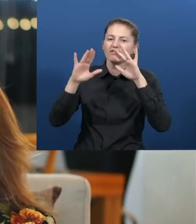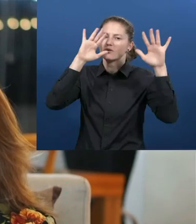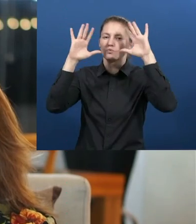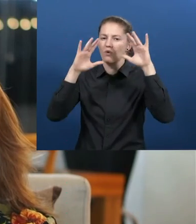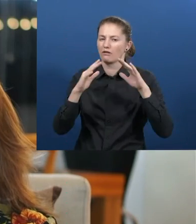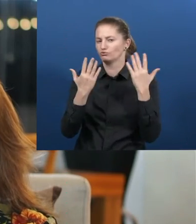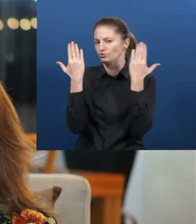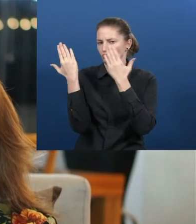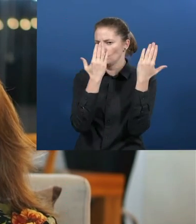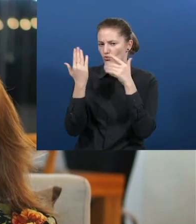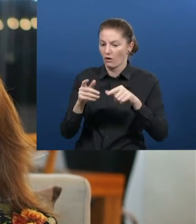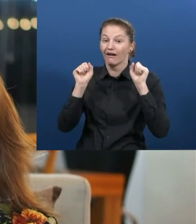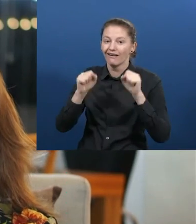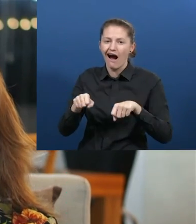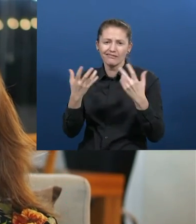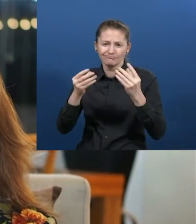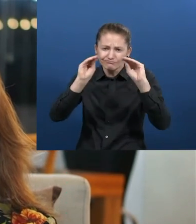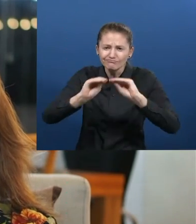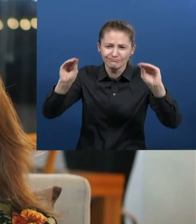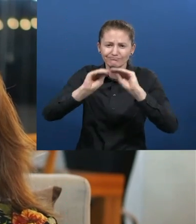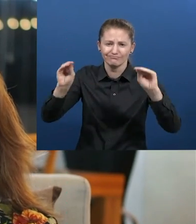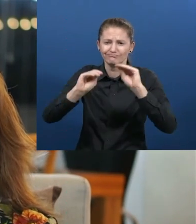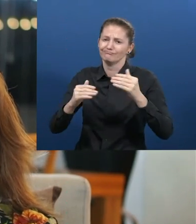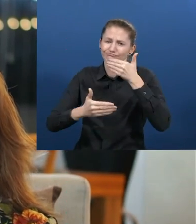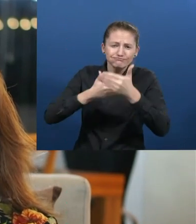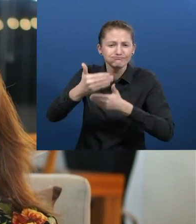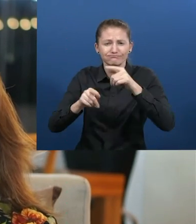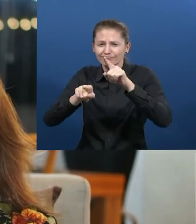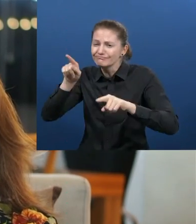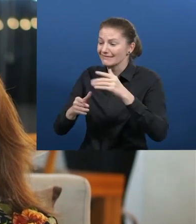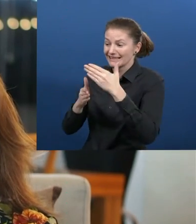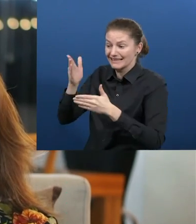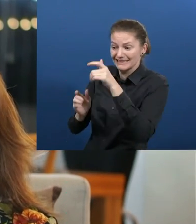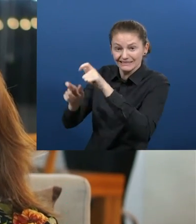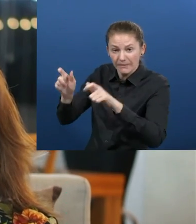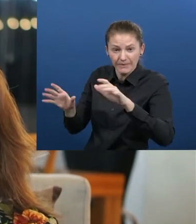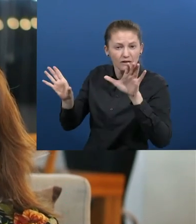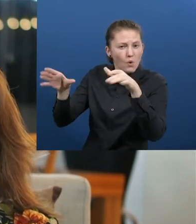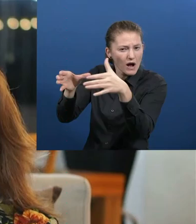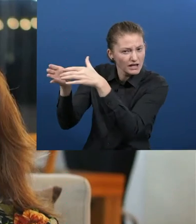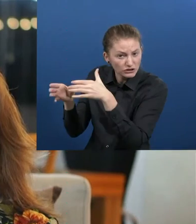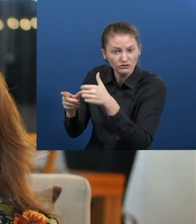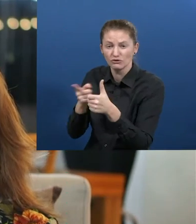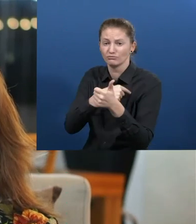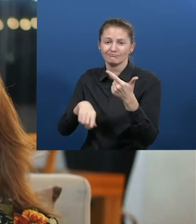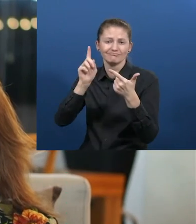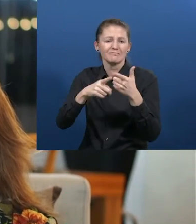formando a las organizaciones de personas con discapacidad, a funcionarios de entidades que hagan formación para el trabajo e intermediación